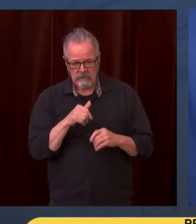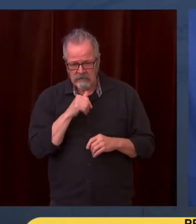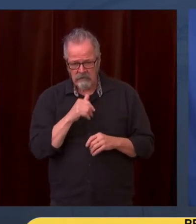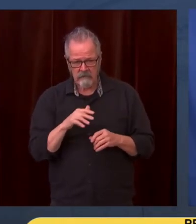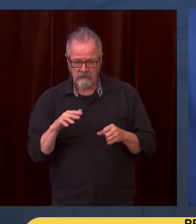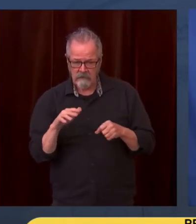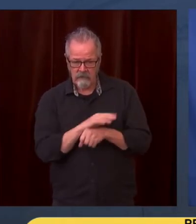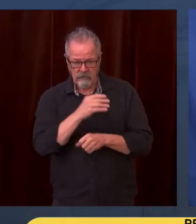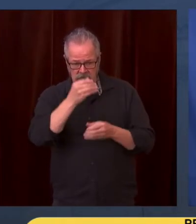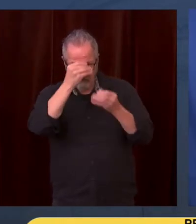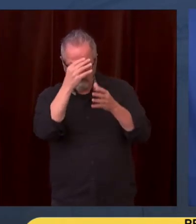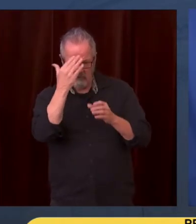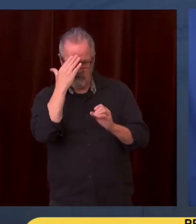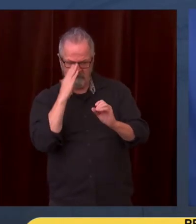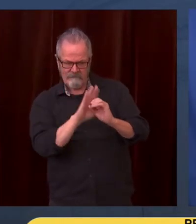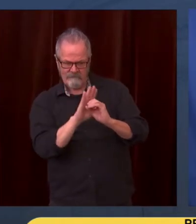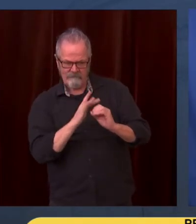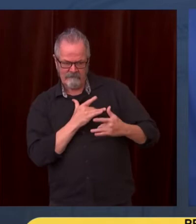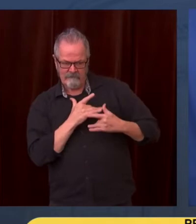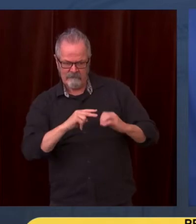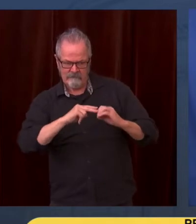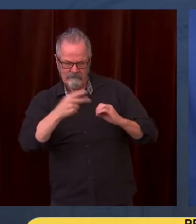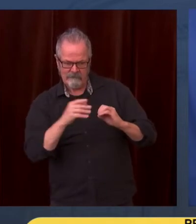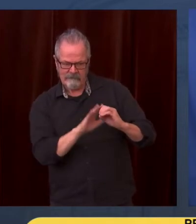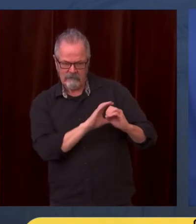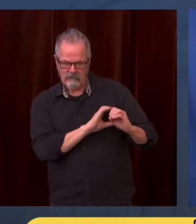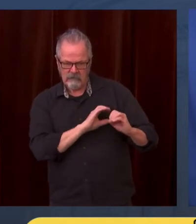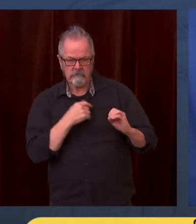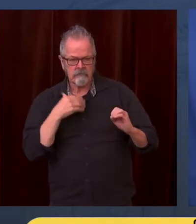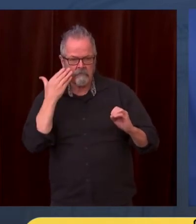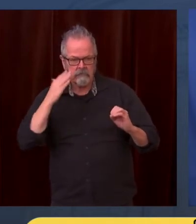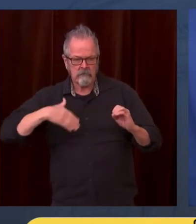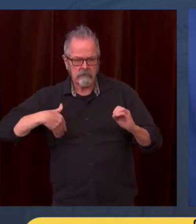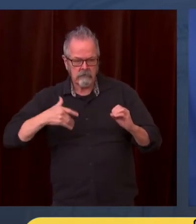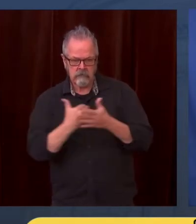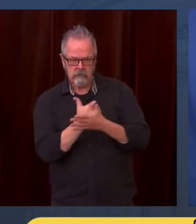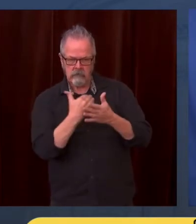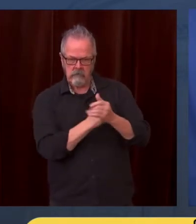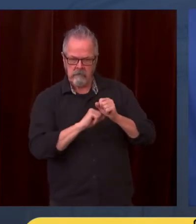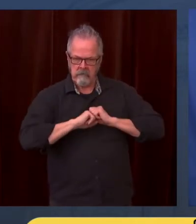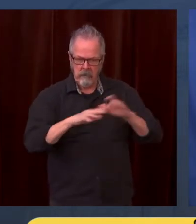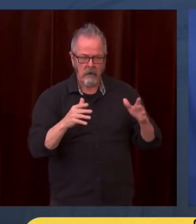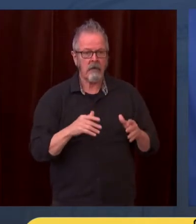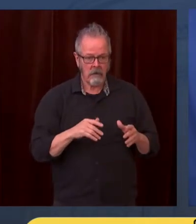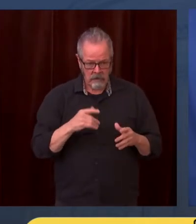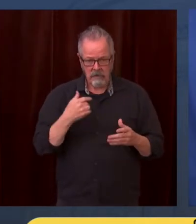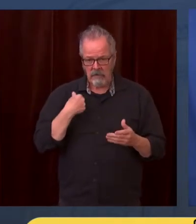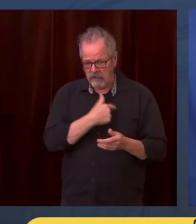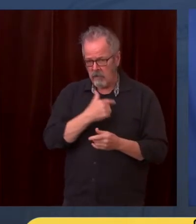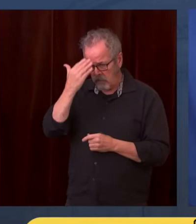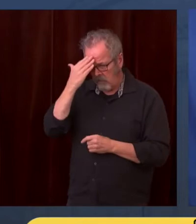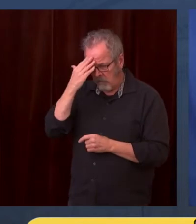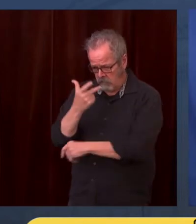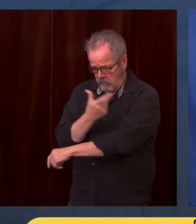certainty, it makes sense to get vaccinated today, no matter what we find out about Omicron. Because right tonight, we're threatened by Delta.